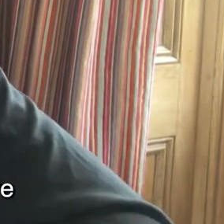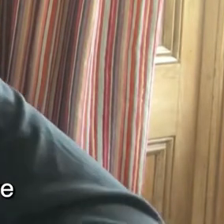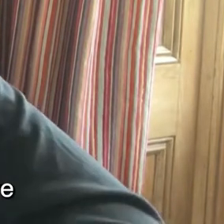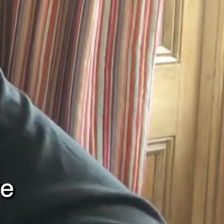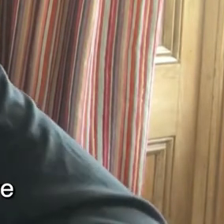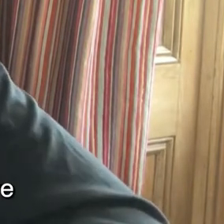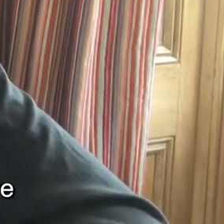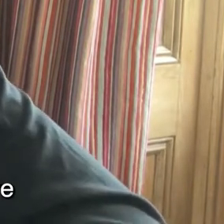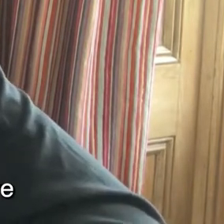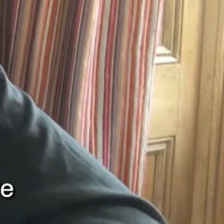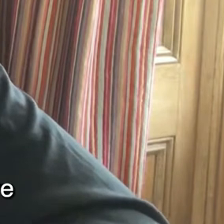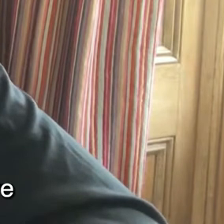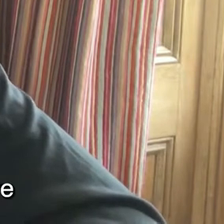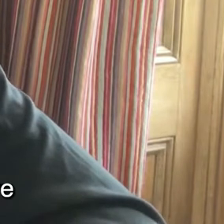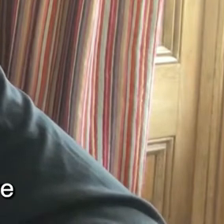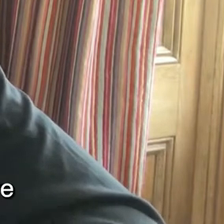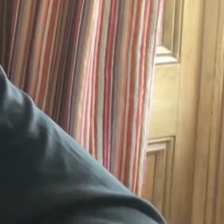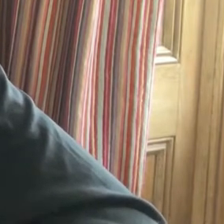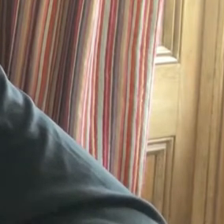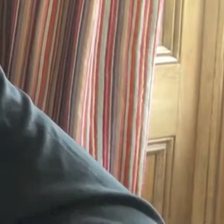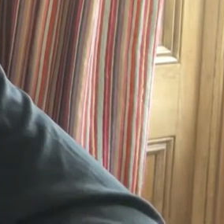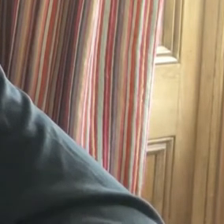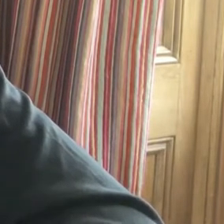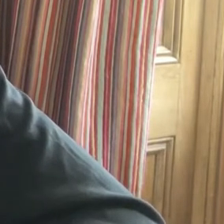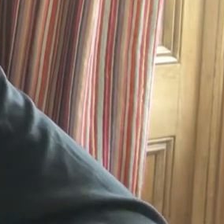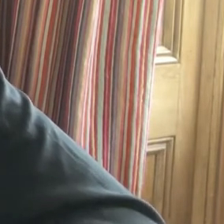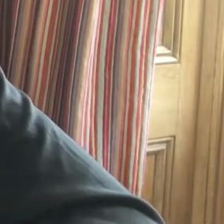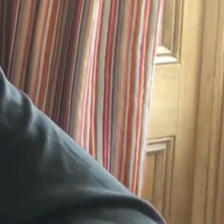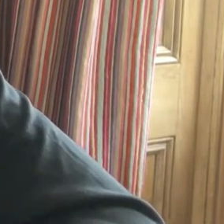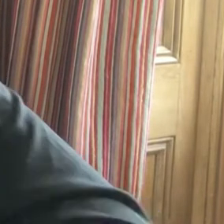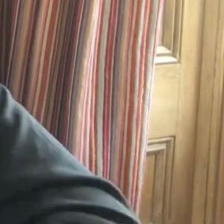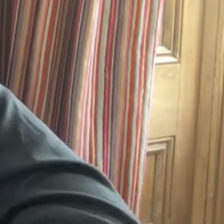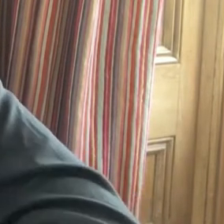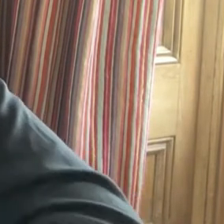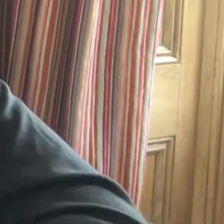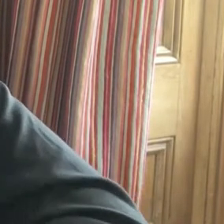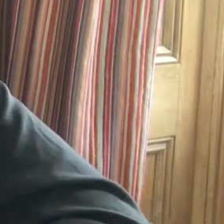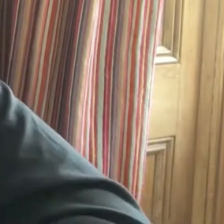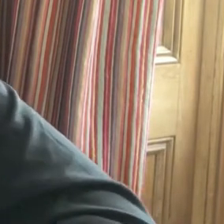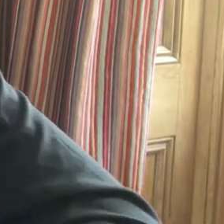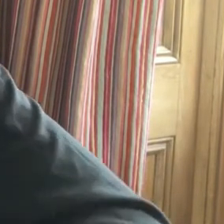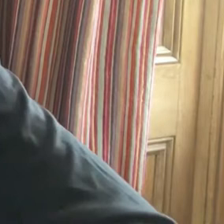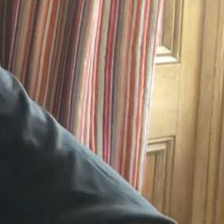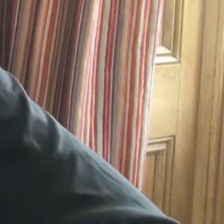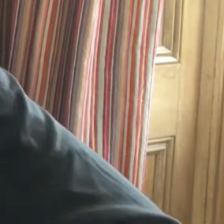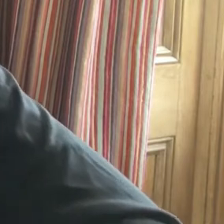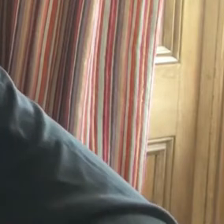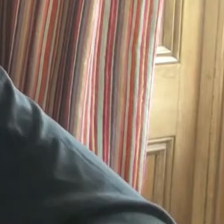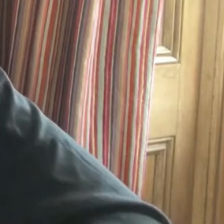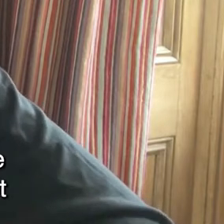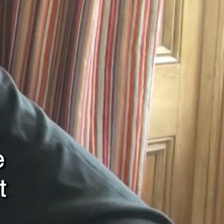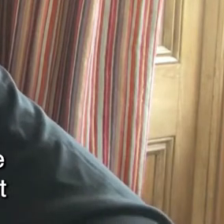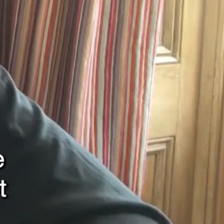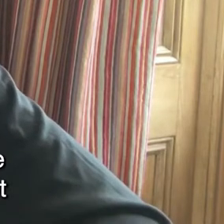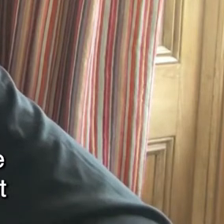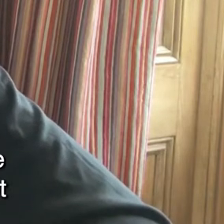of history. Hundreds of hours of history documentaries for people who love history. From the story of Operation Legacy in which the